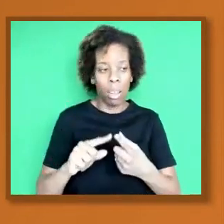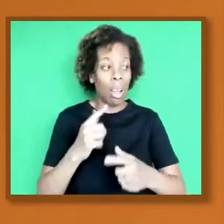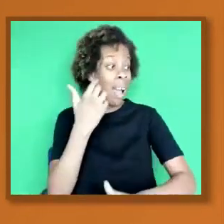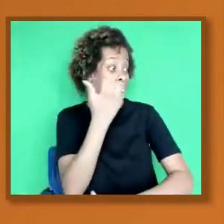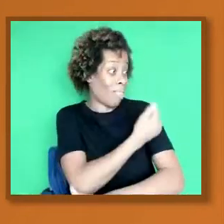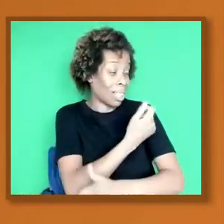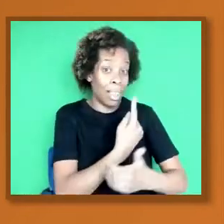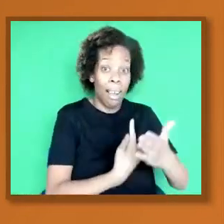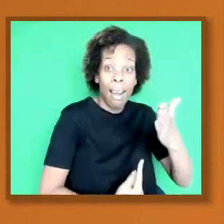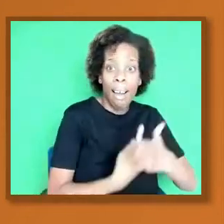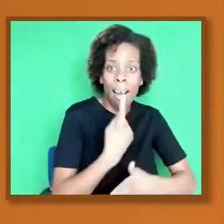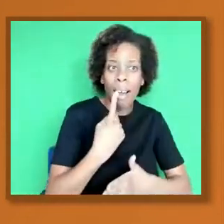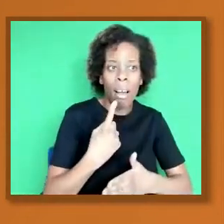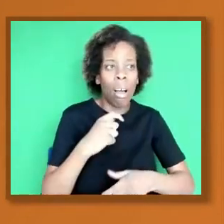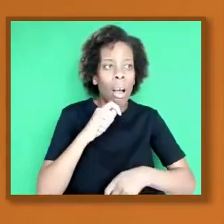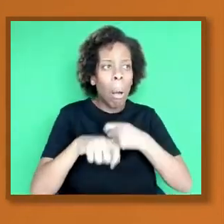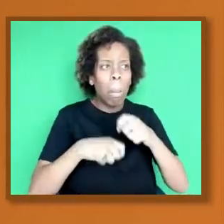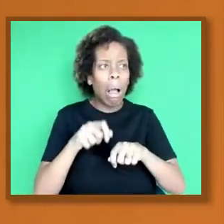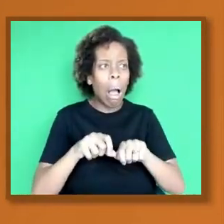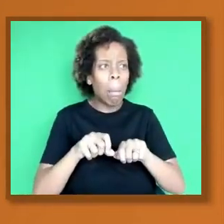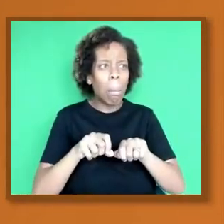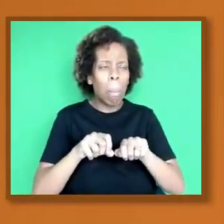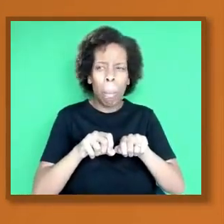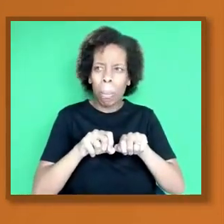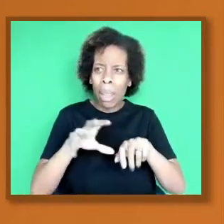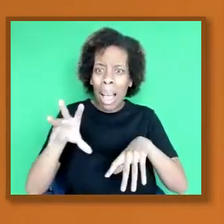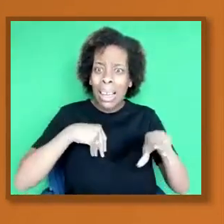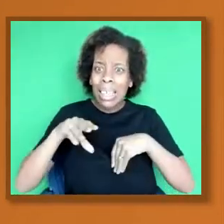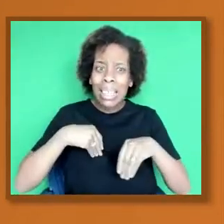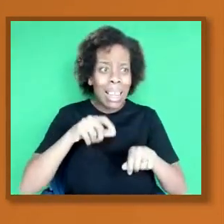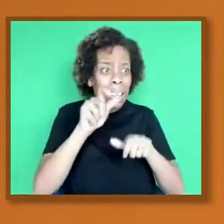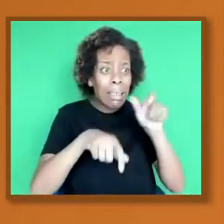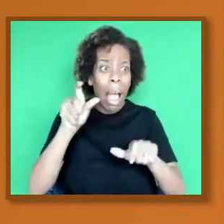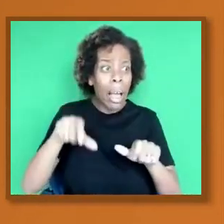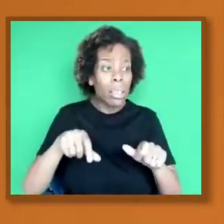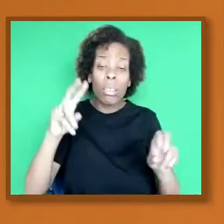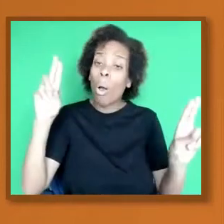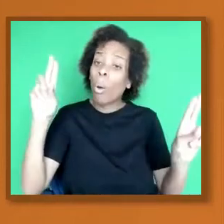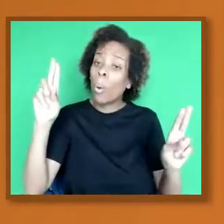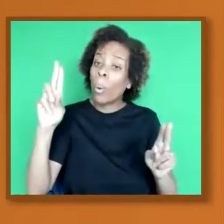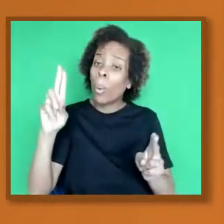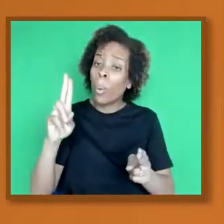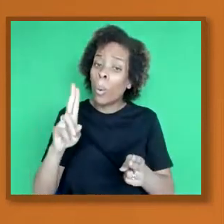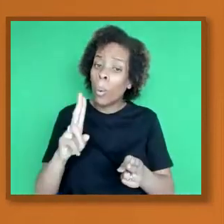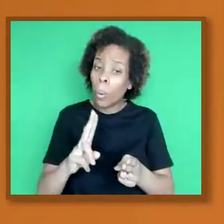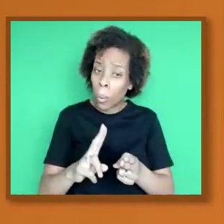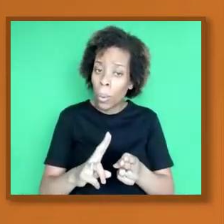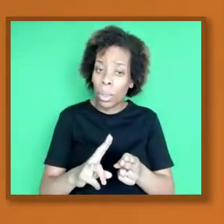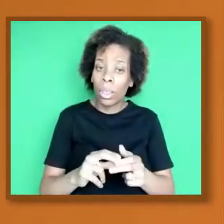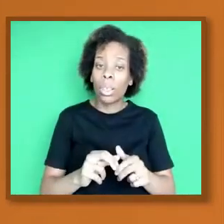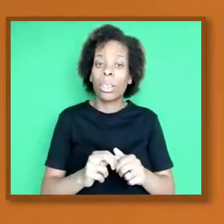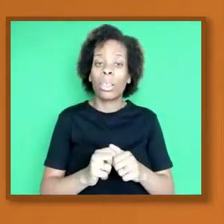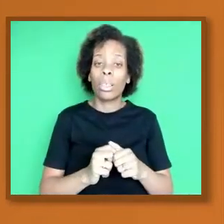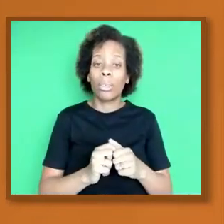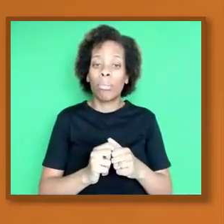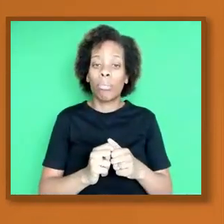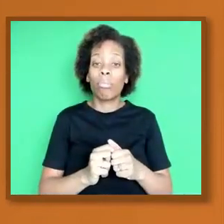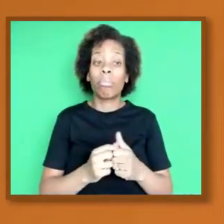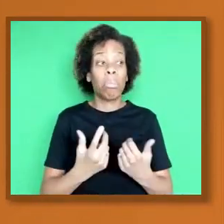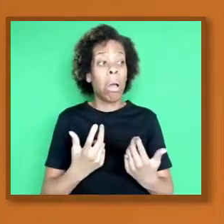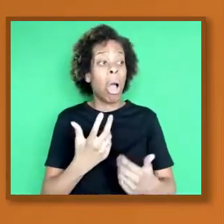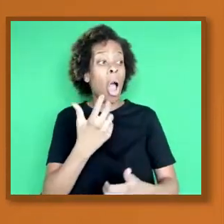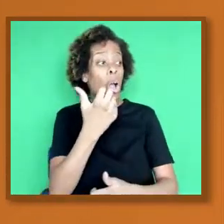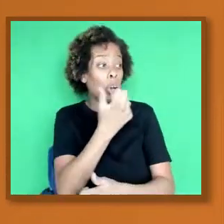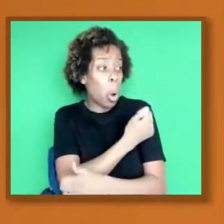that's really an important point. So as Wayne said, the vaccine is priming or making your immune